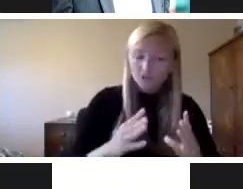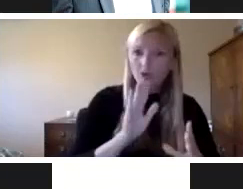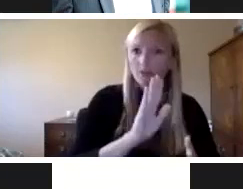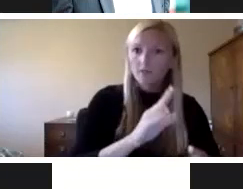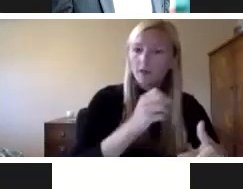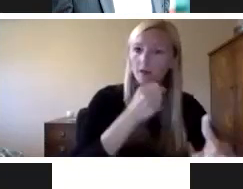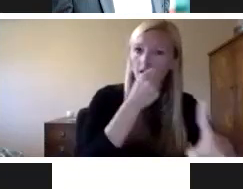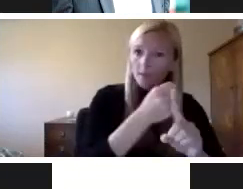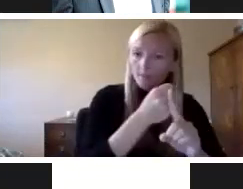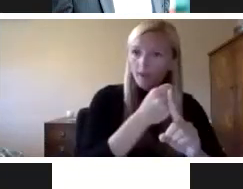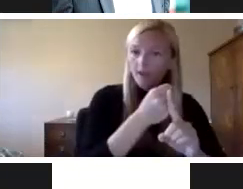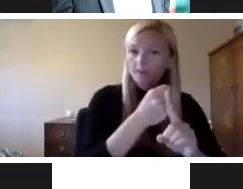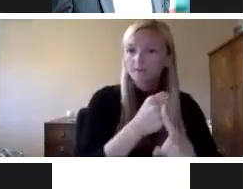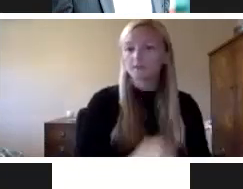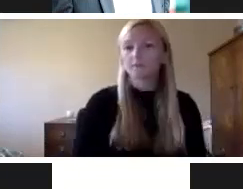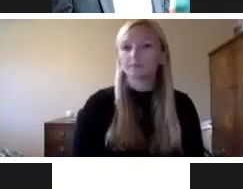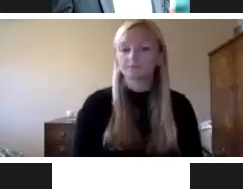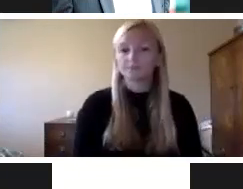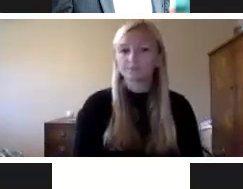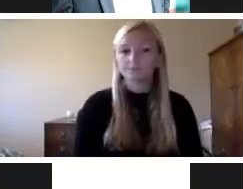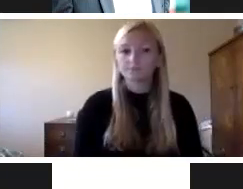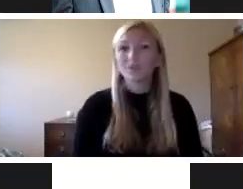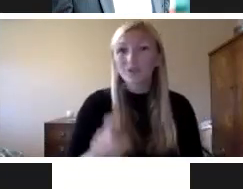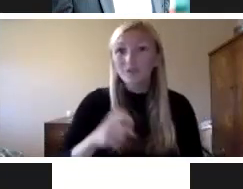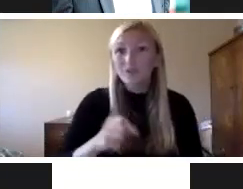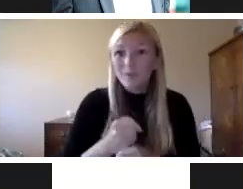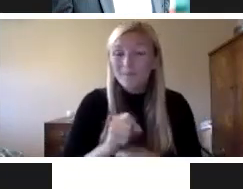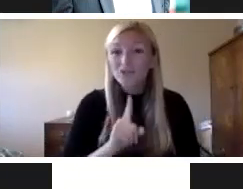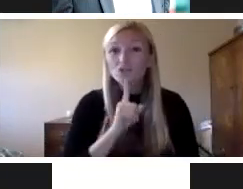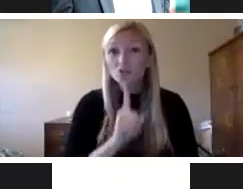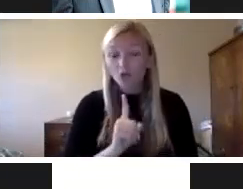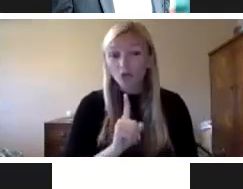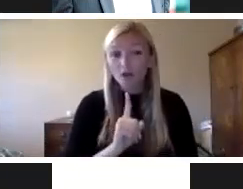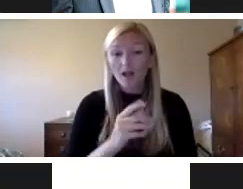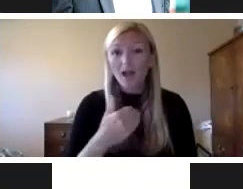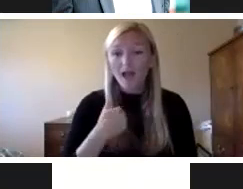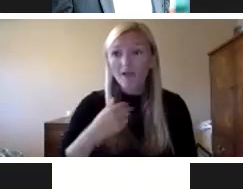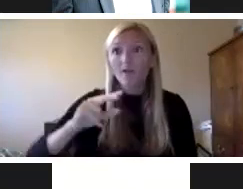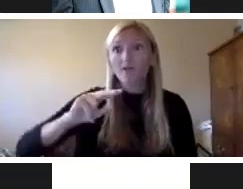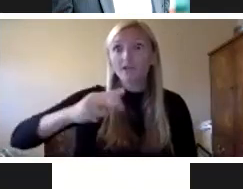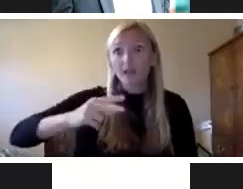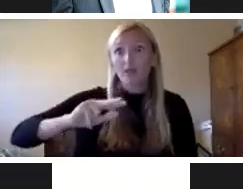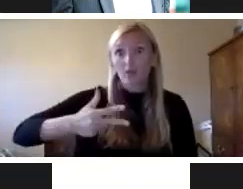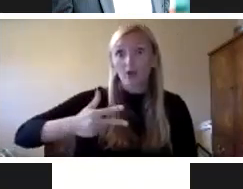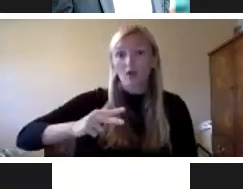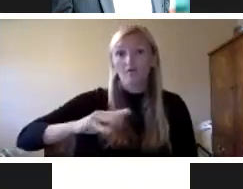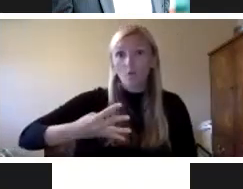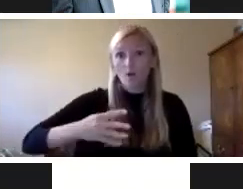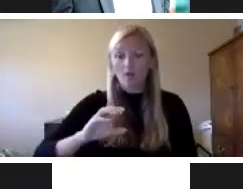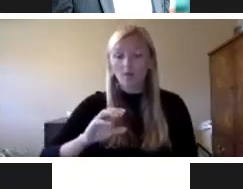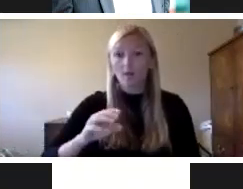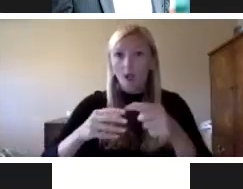the disaster itself, we needed to make sure that we had a second and a third option if those particular individuals